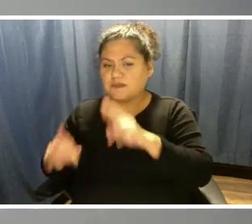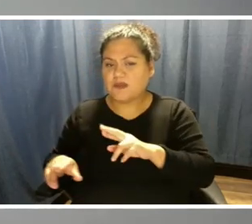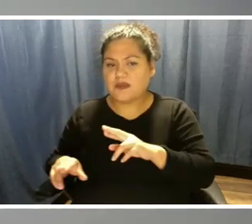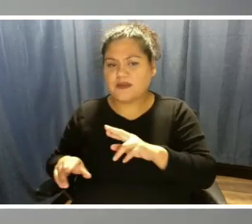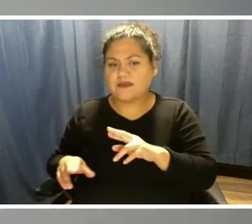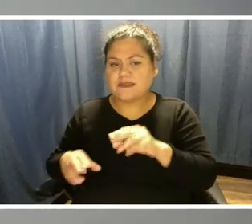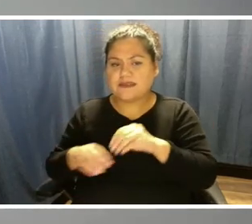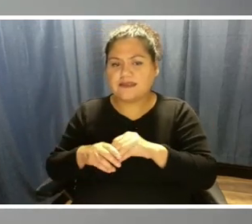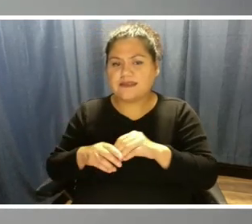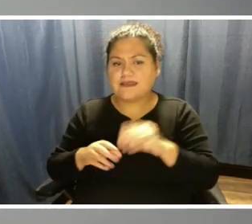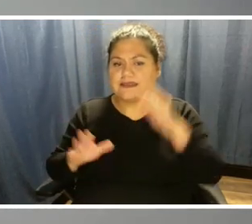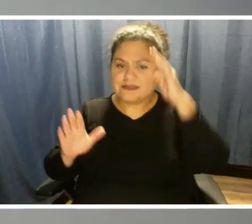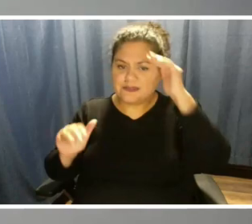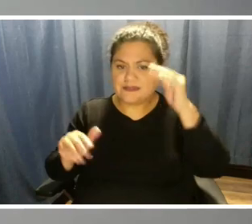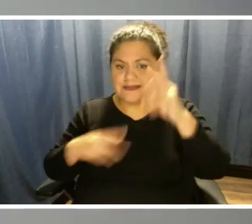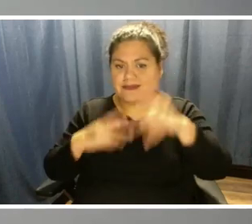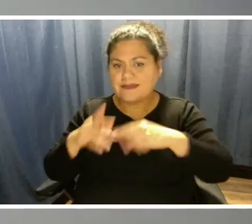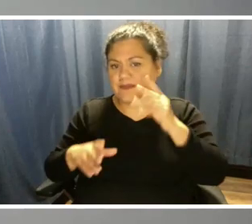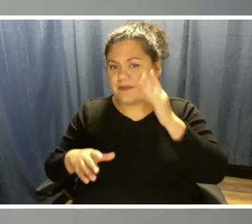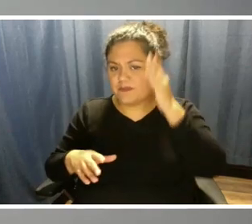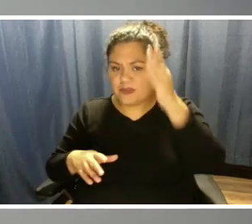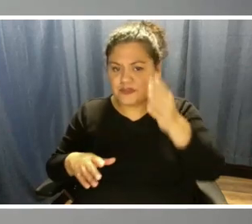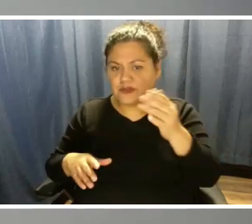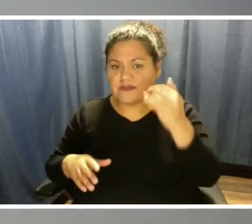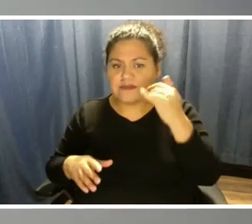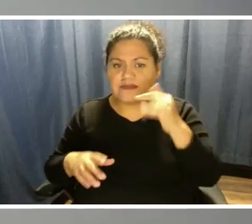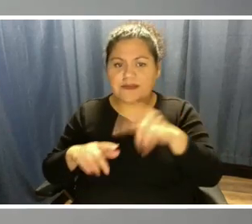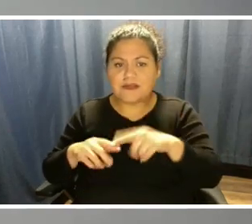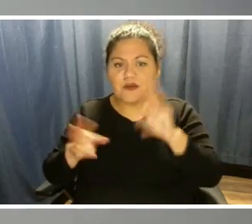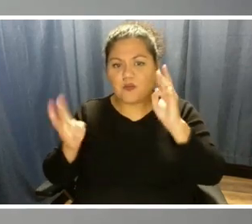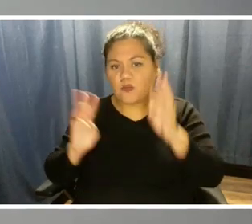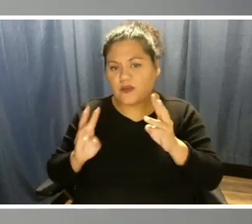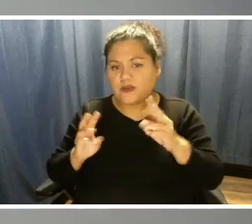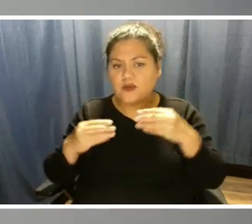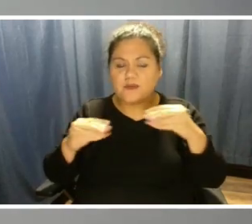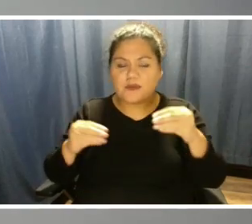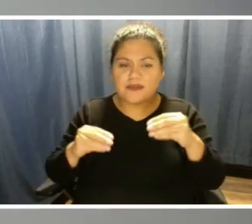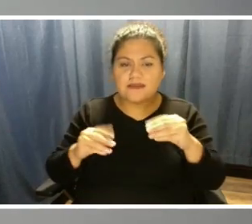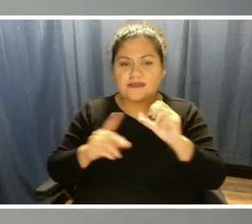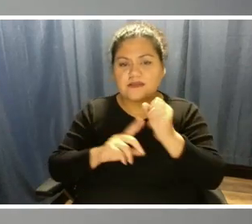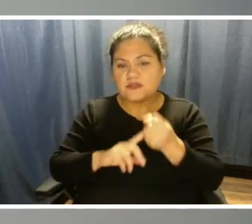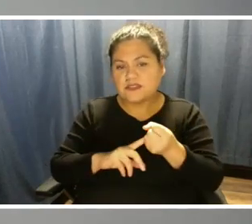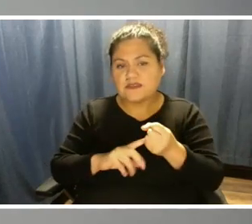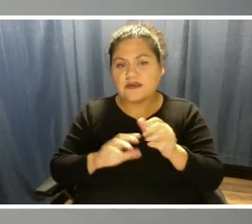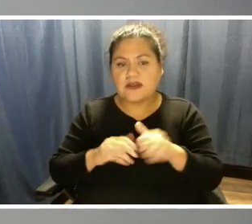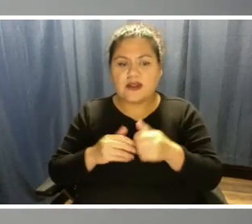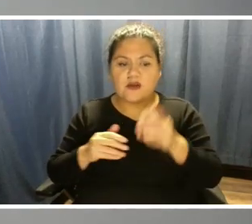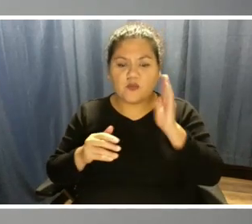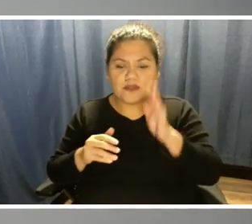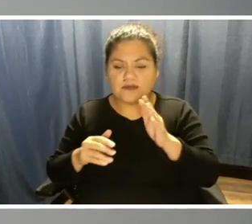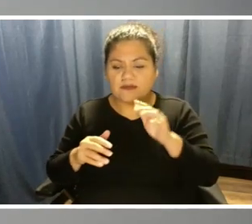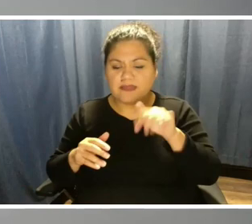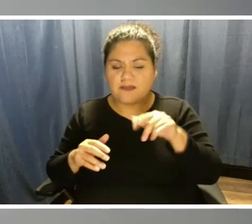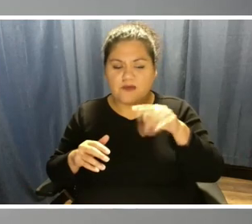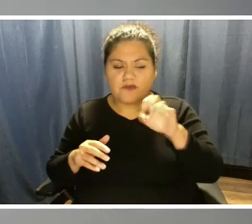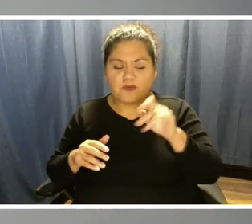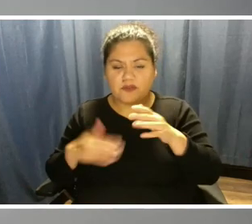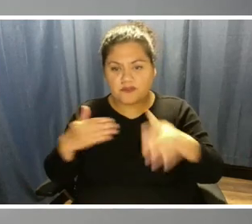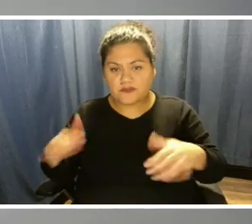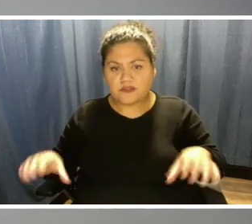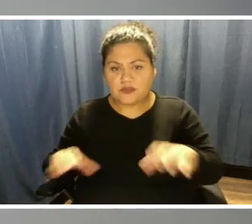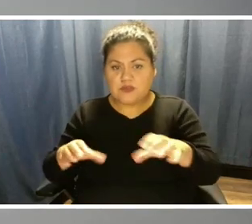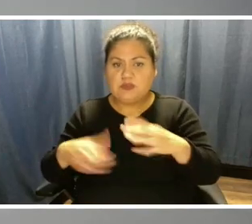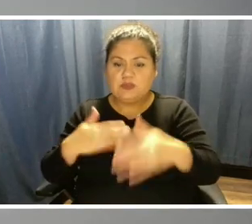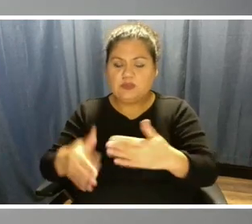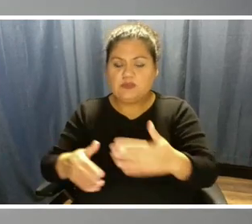type of future, whether it be weather or market conditions, how one of those portfolios performs, and how that contrasts to